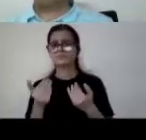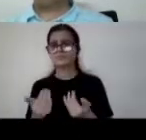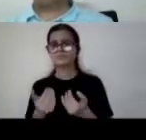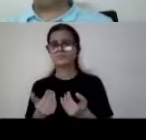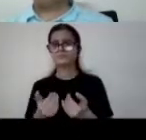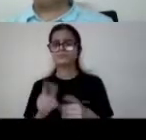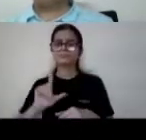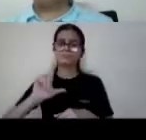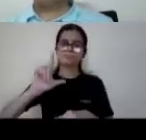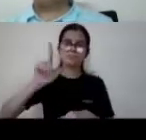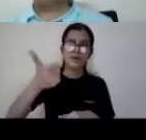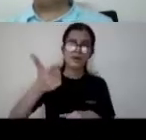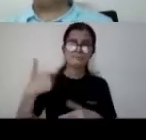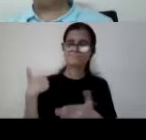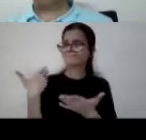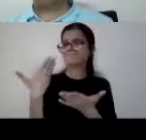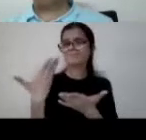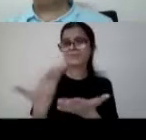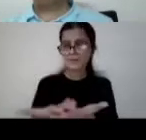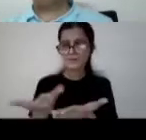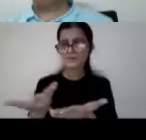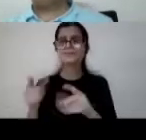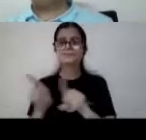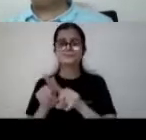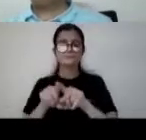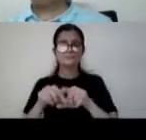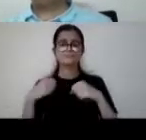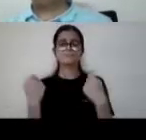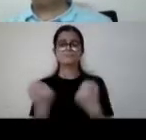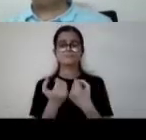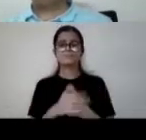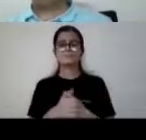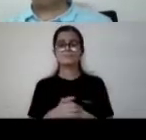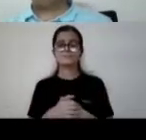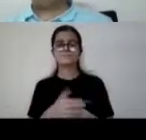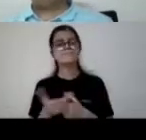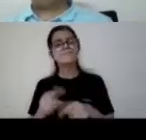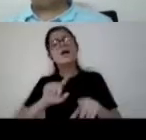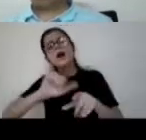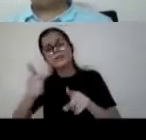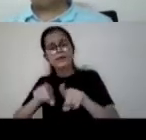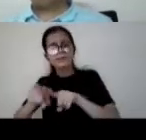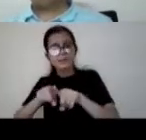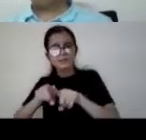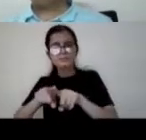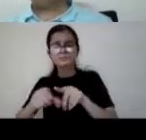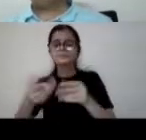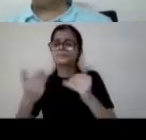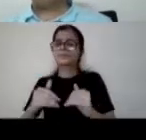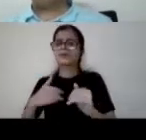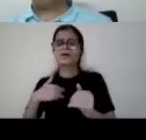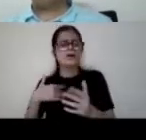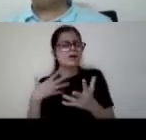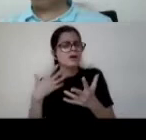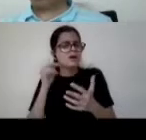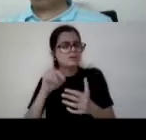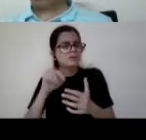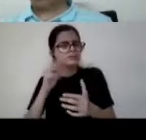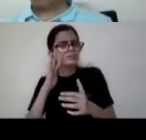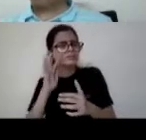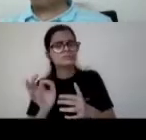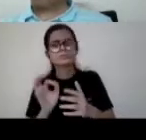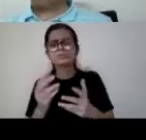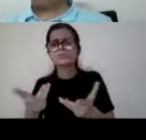way to go to be able to cover this whole population another example of why we need so much of effort in